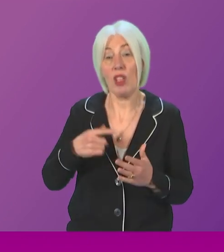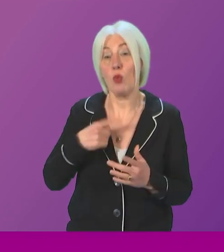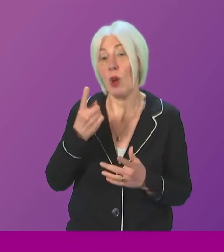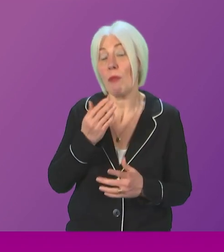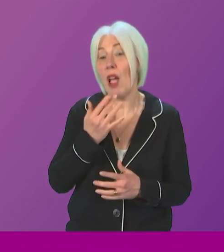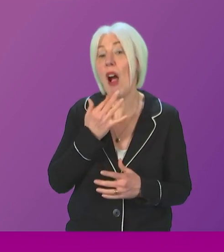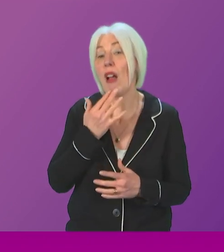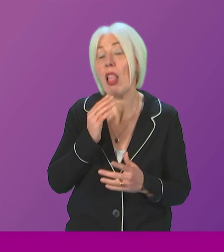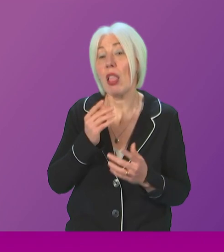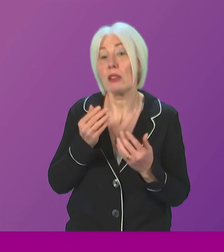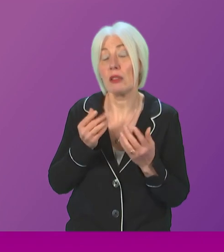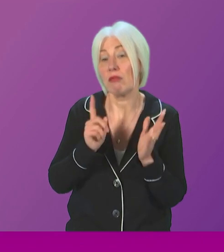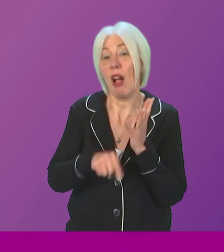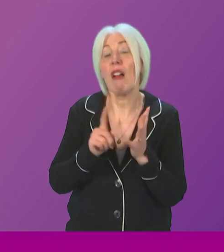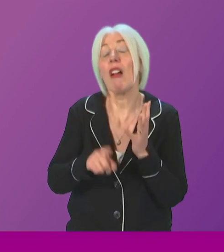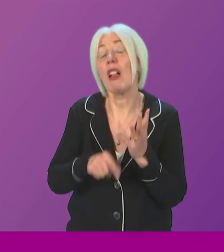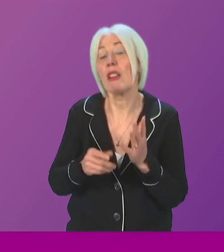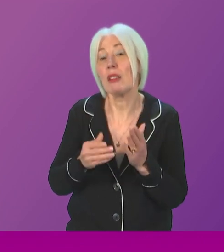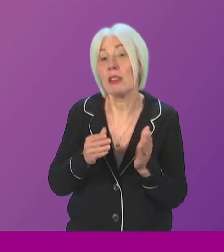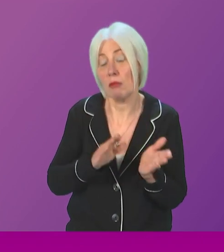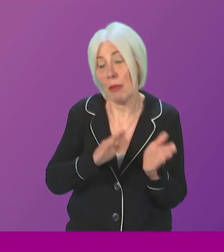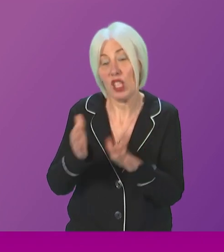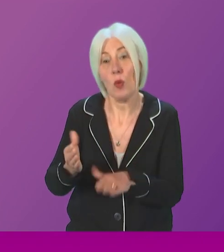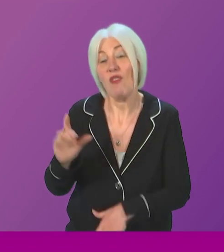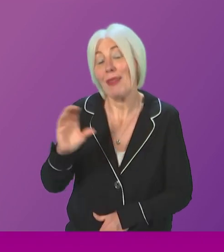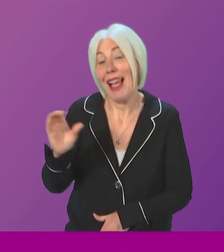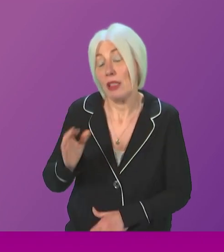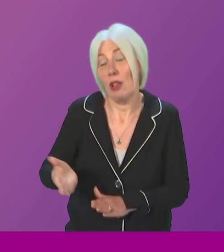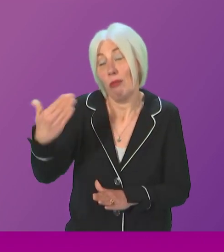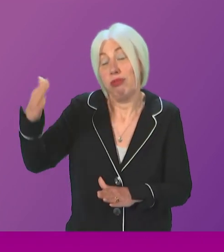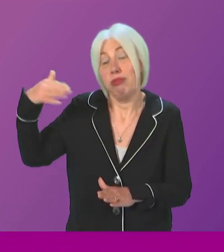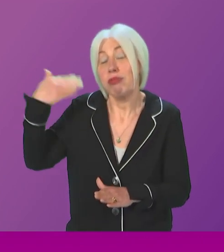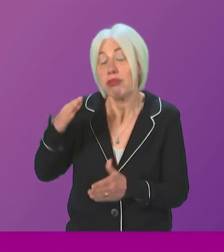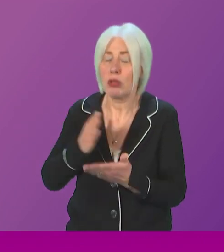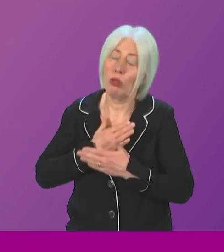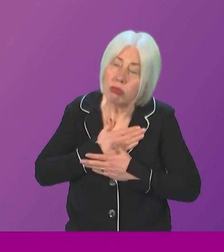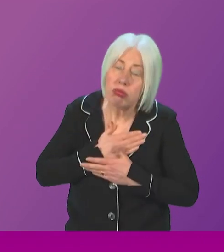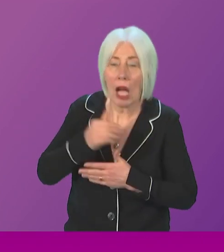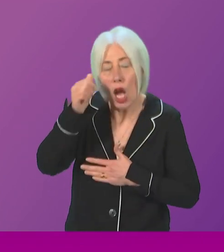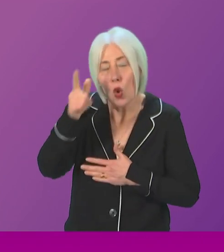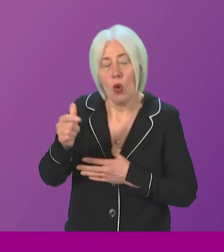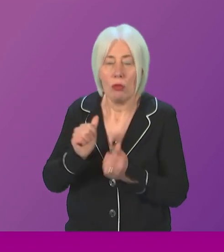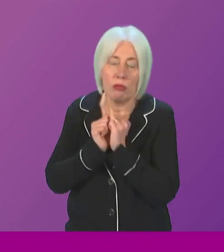pancreatic cancer, forgive me, many, many years ago. So, I do take the issues that Jackie Bailey has